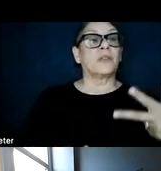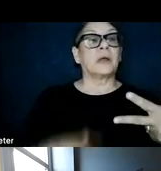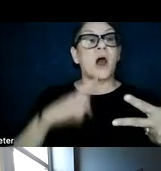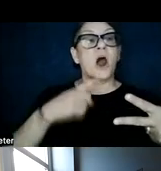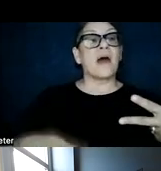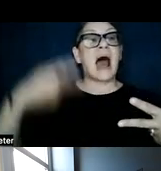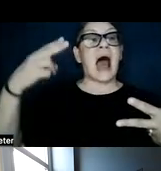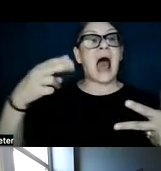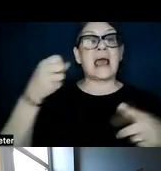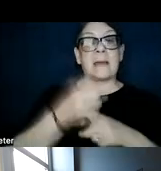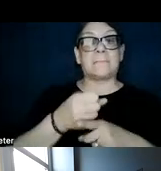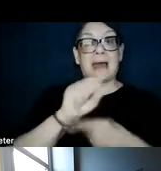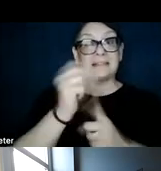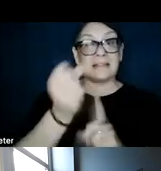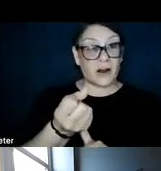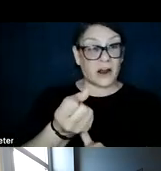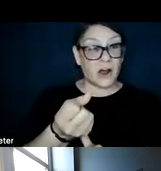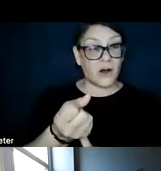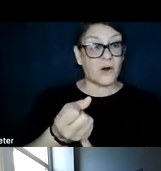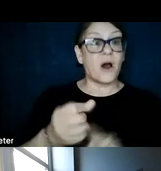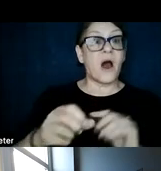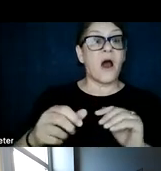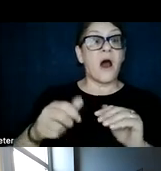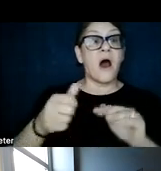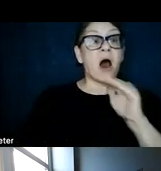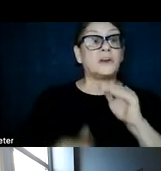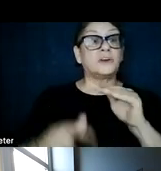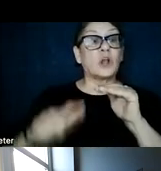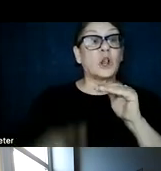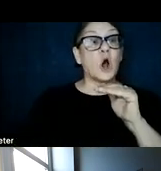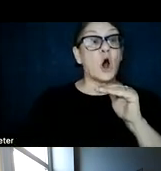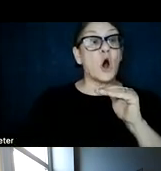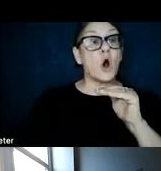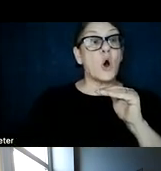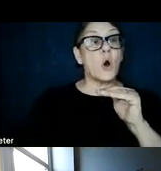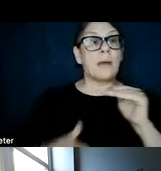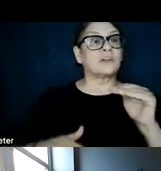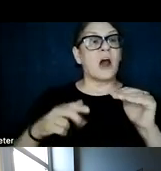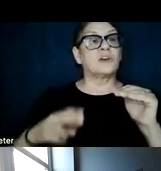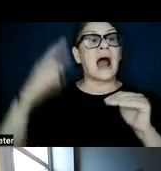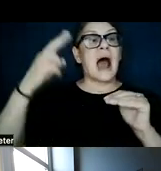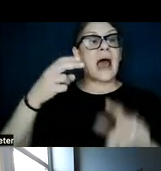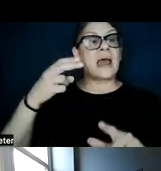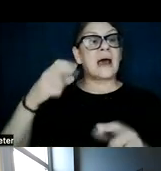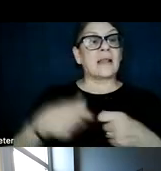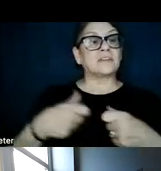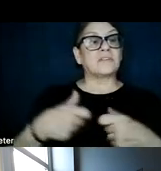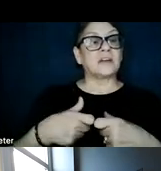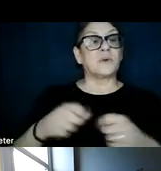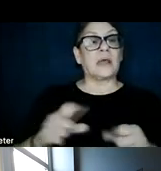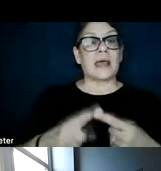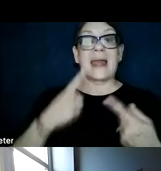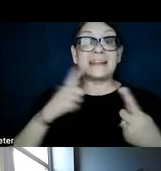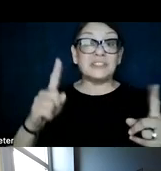versus the low impact scenario. Under the low impact, high electrification scenario, we find that we can achieve the lowest